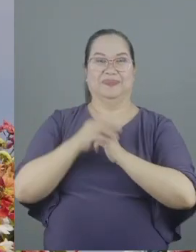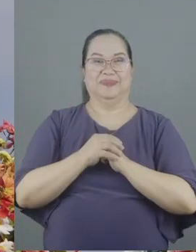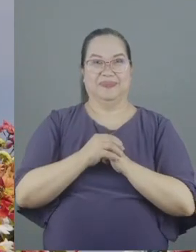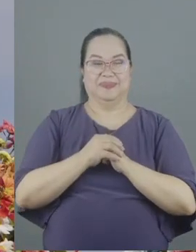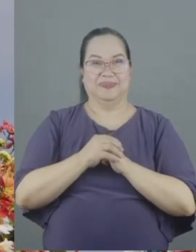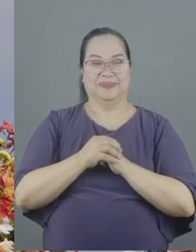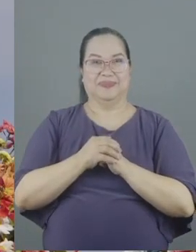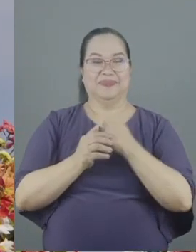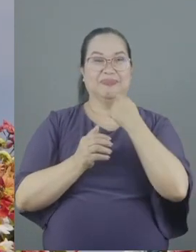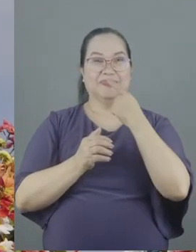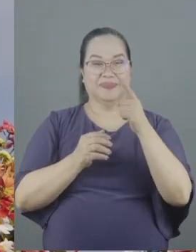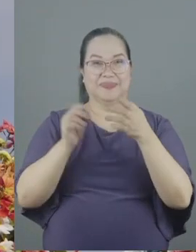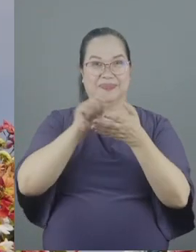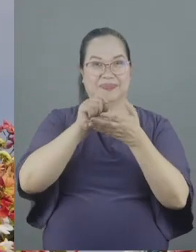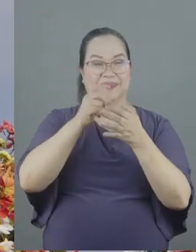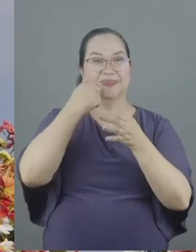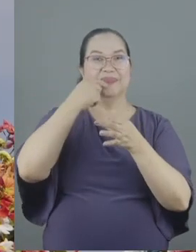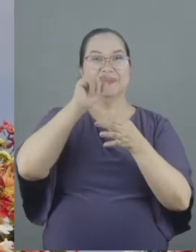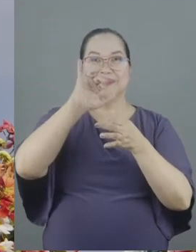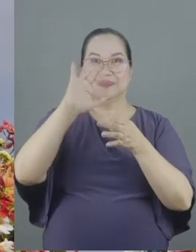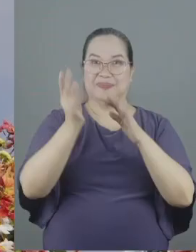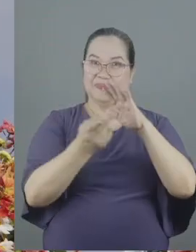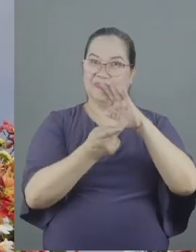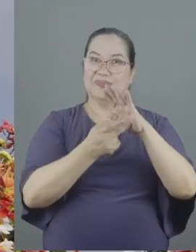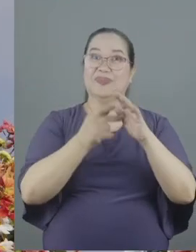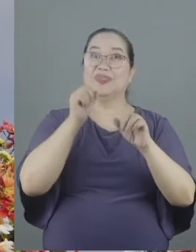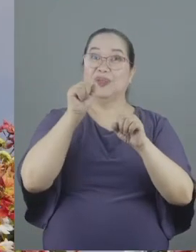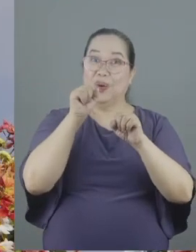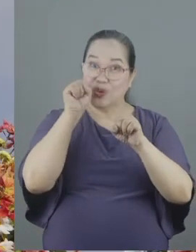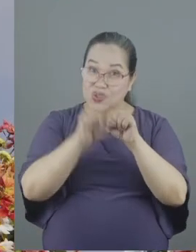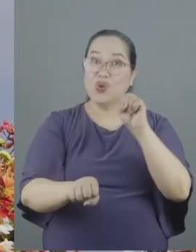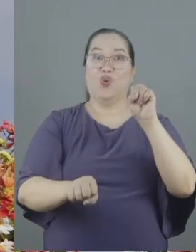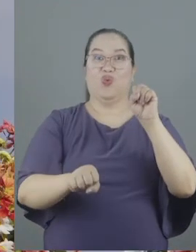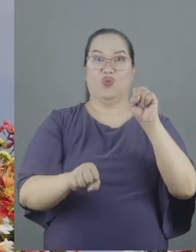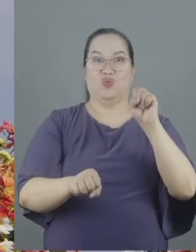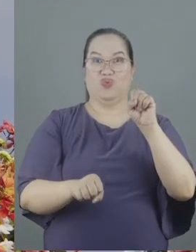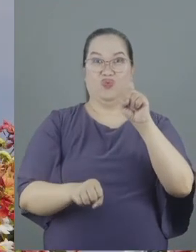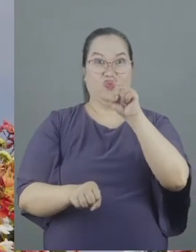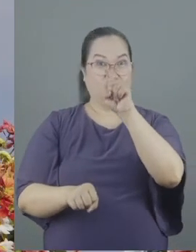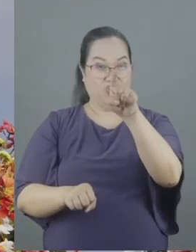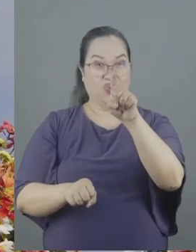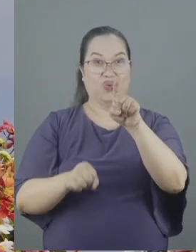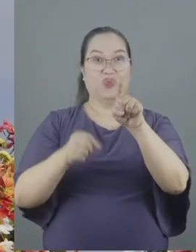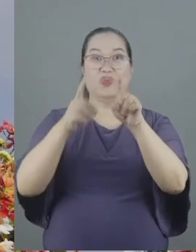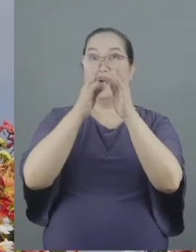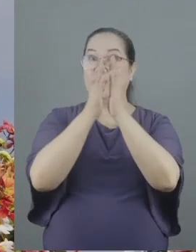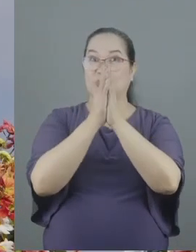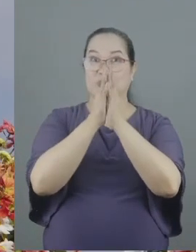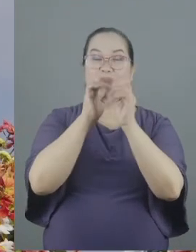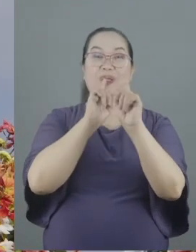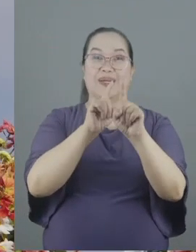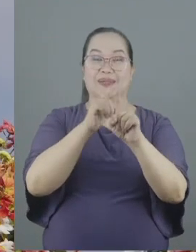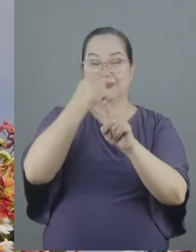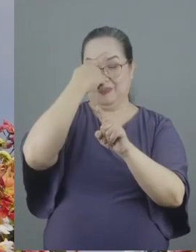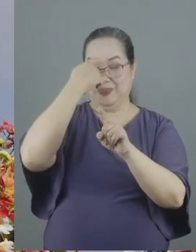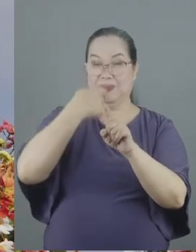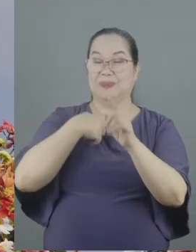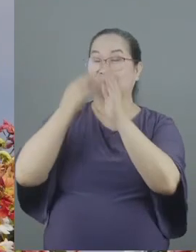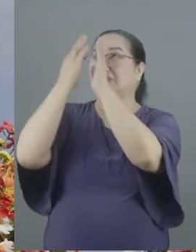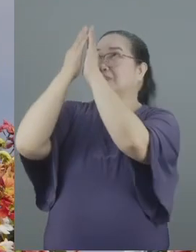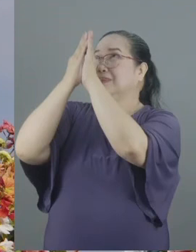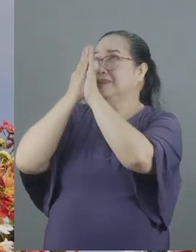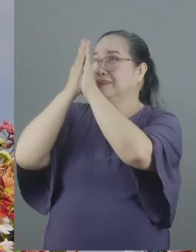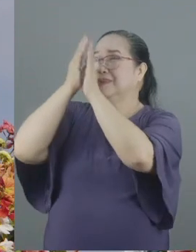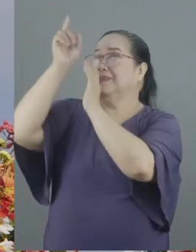Paul's prescription begins with therefore because my prayer will be answered because when he prayed may the